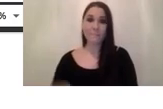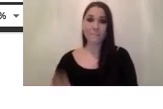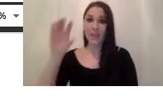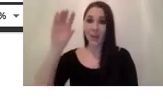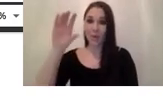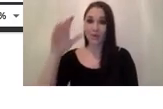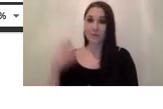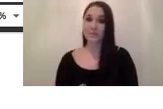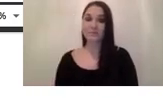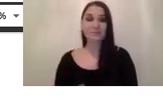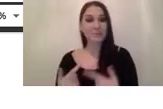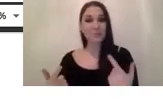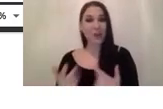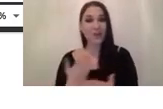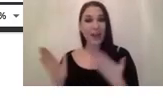noises and